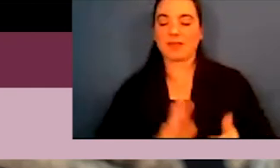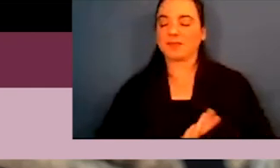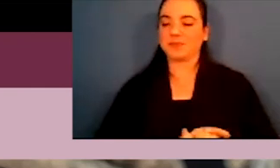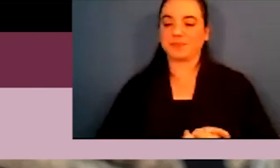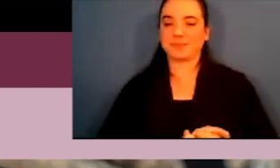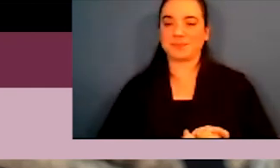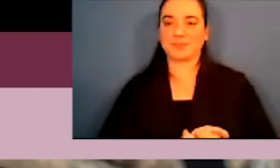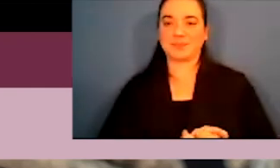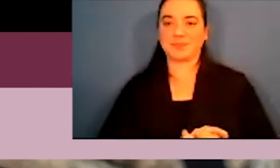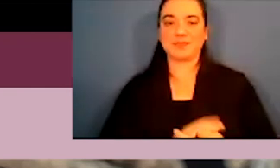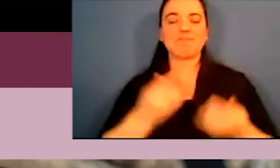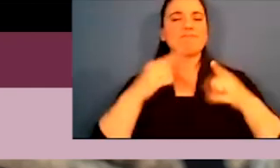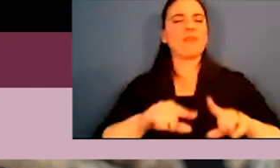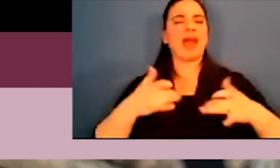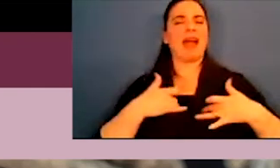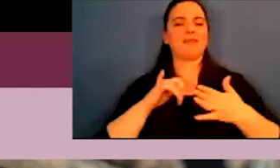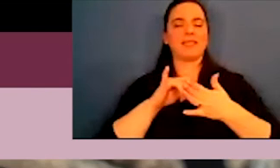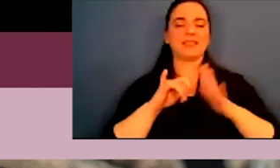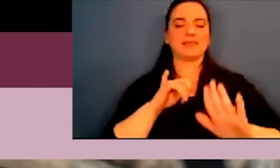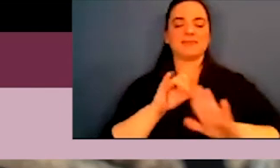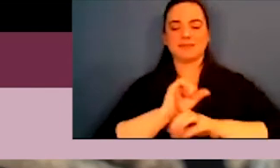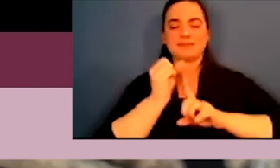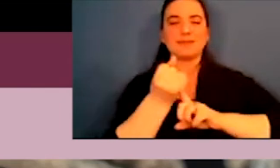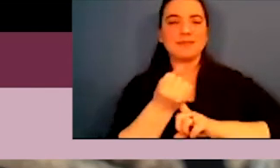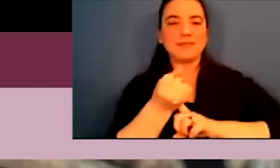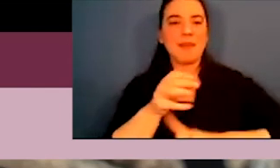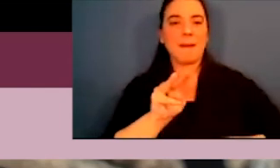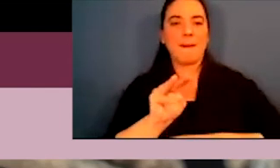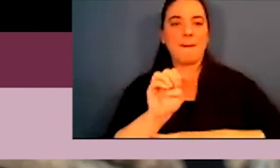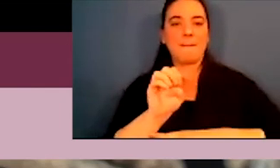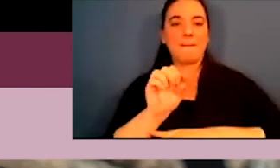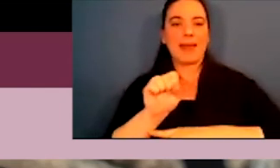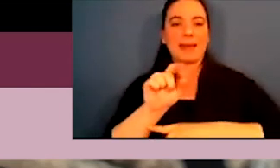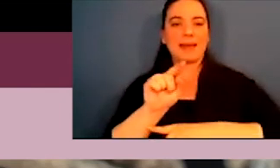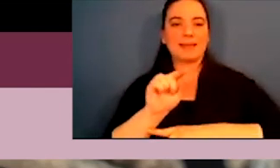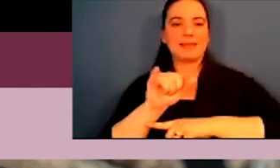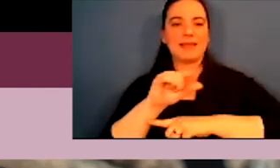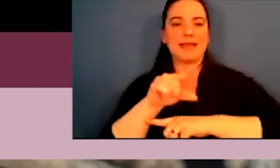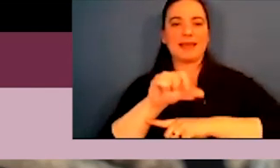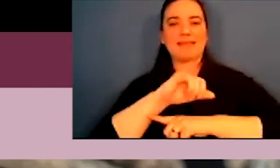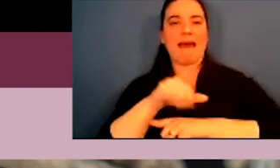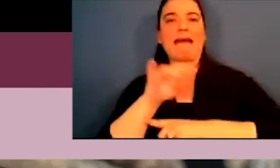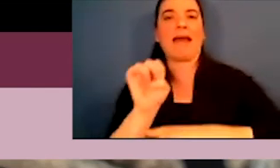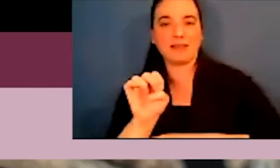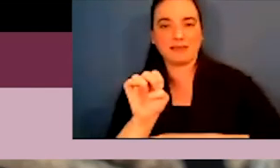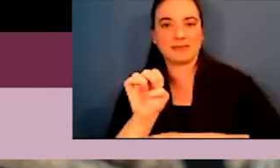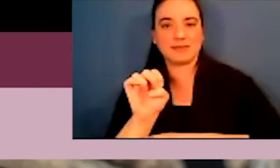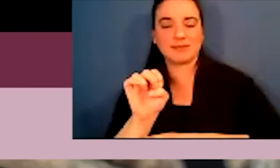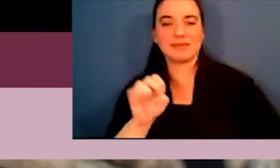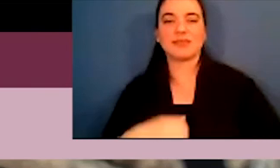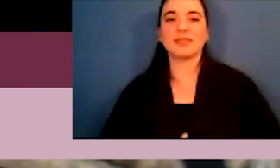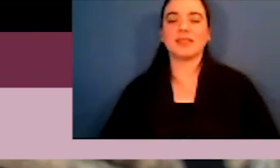because of this, this kind of phenomenon of Mestizaje.